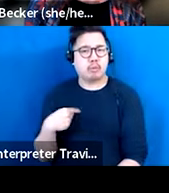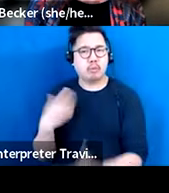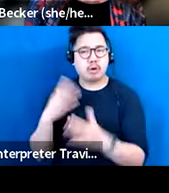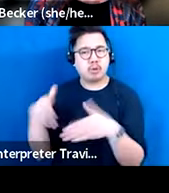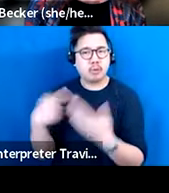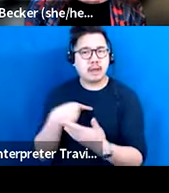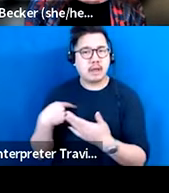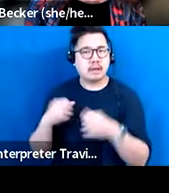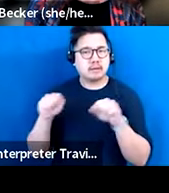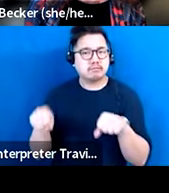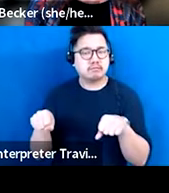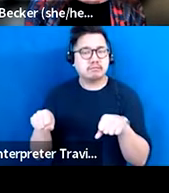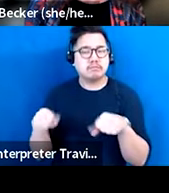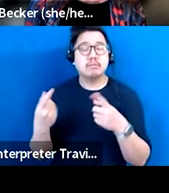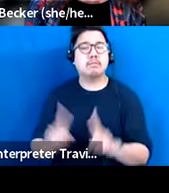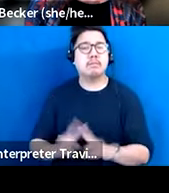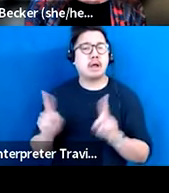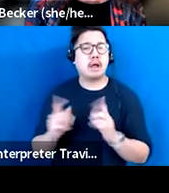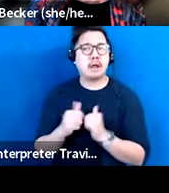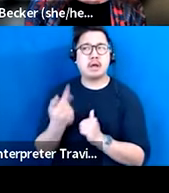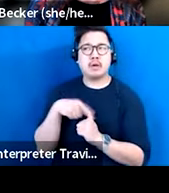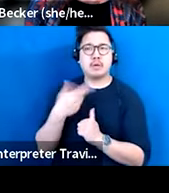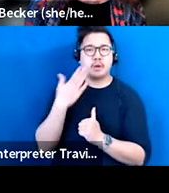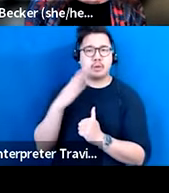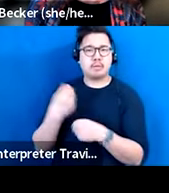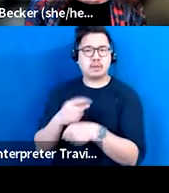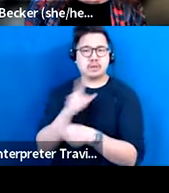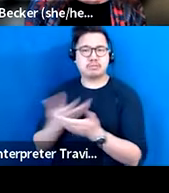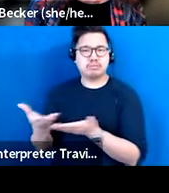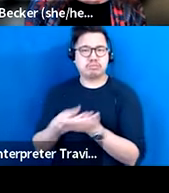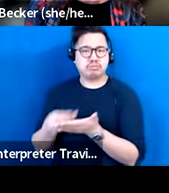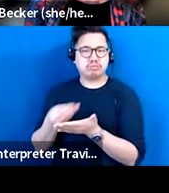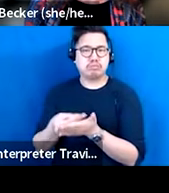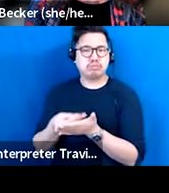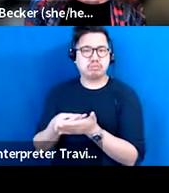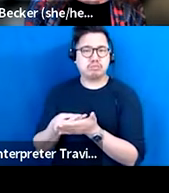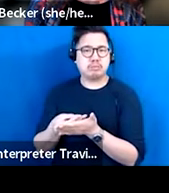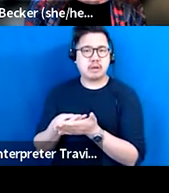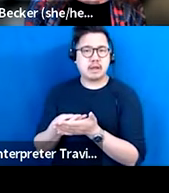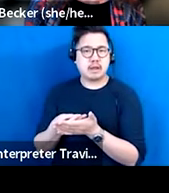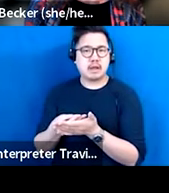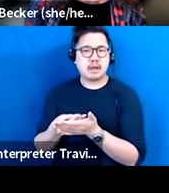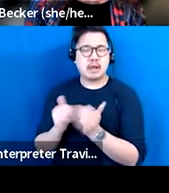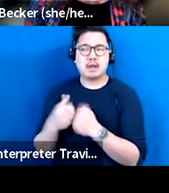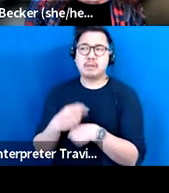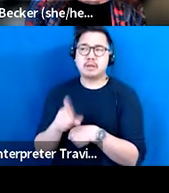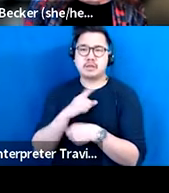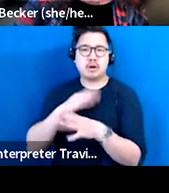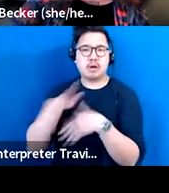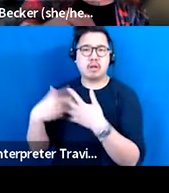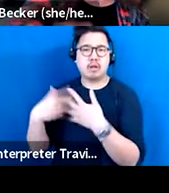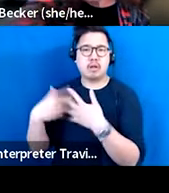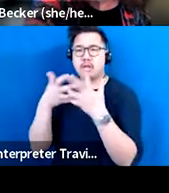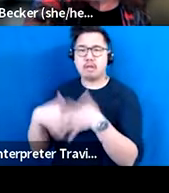the capacity to do that, but how are we going to capitalize and get that done without, at a